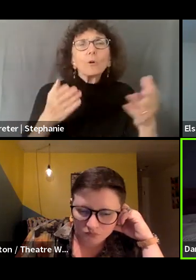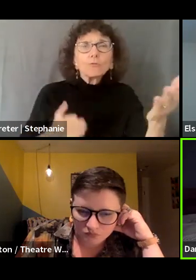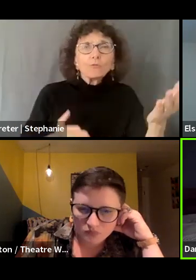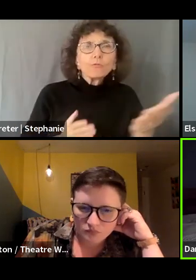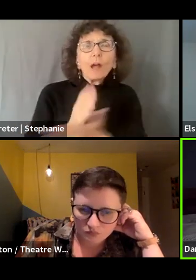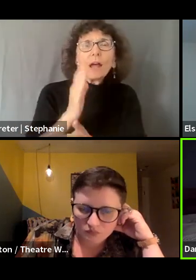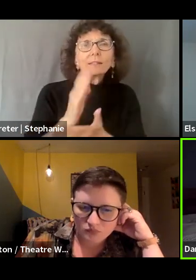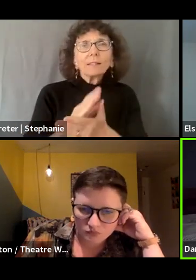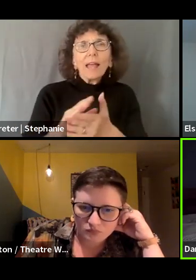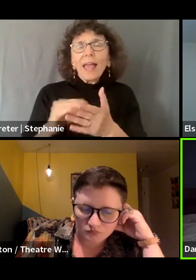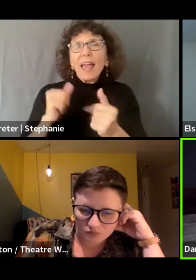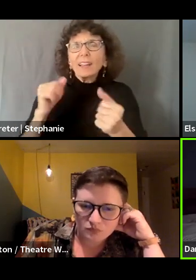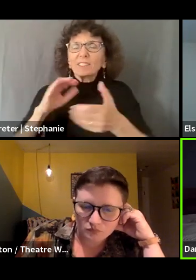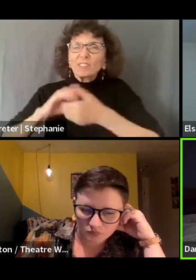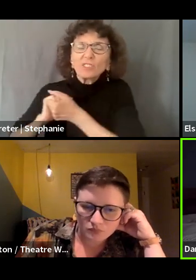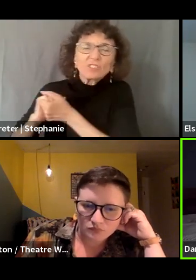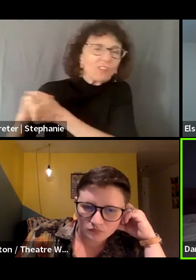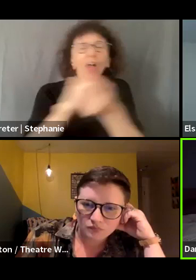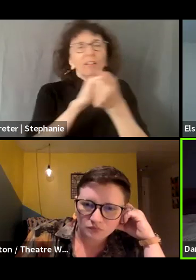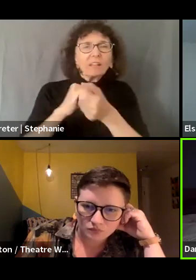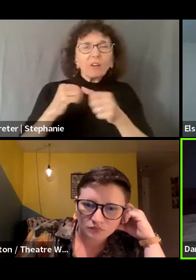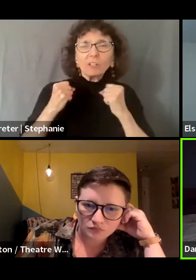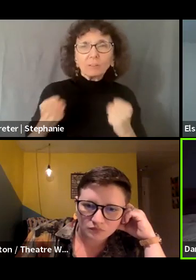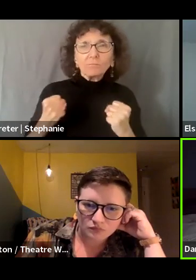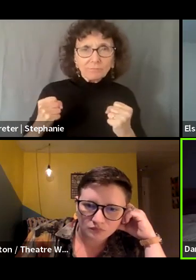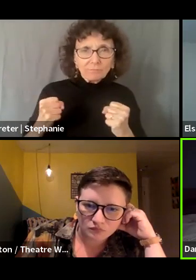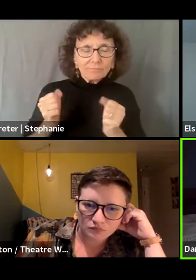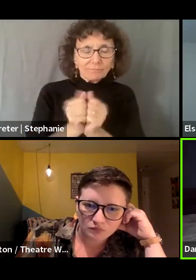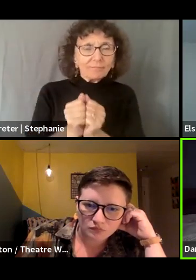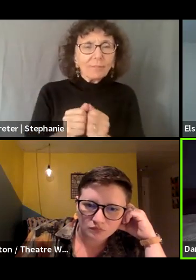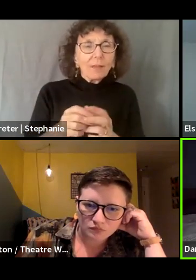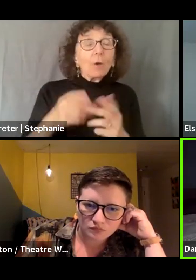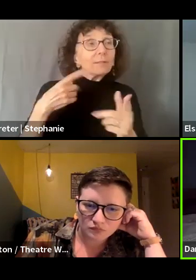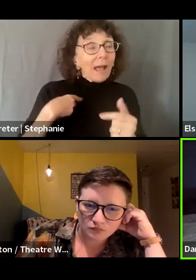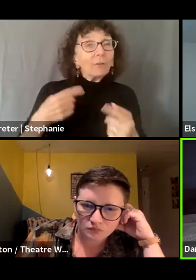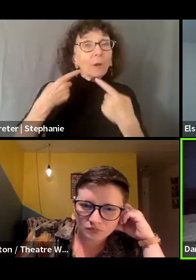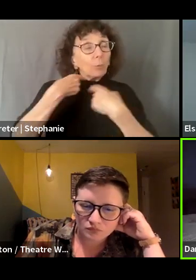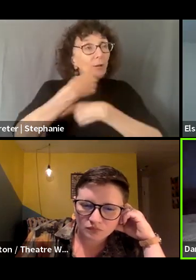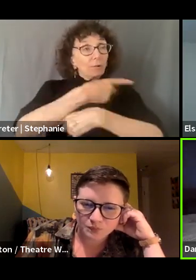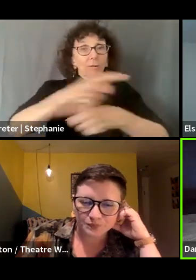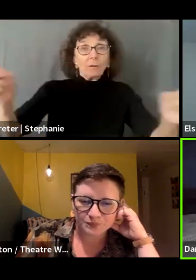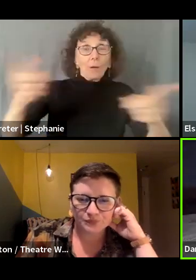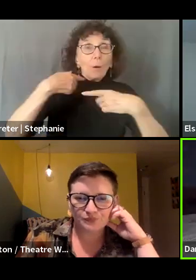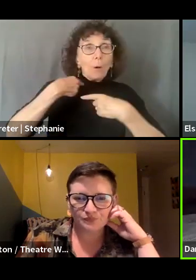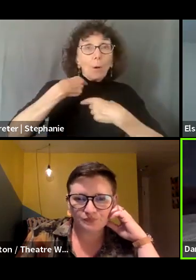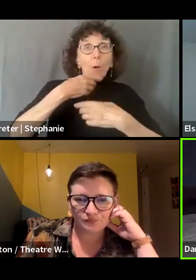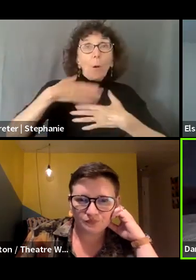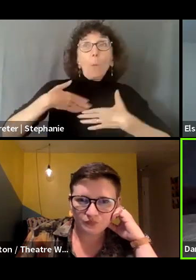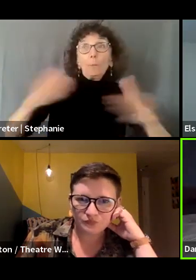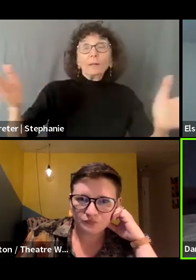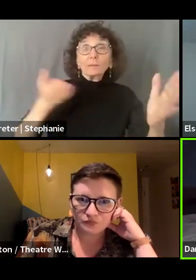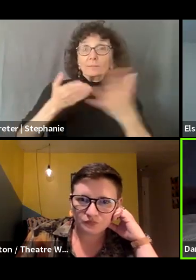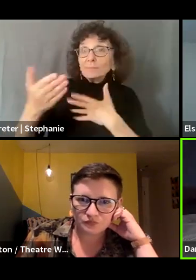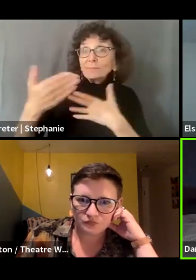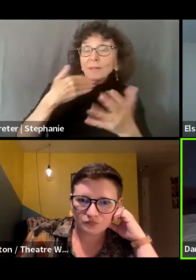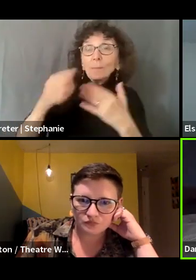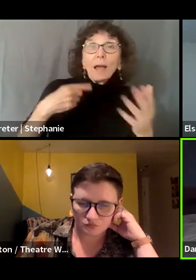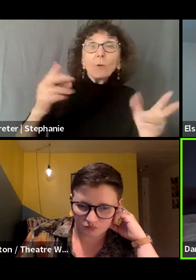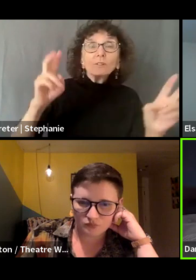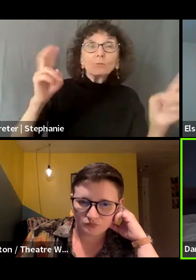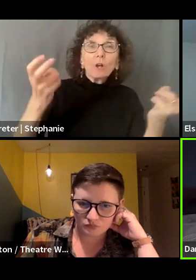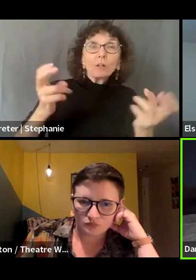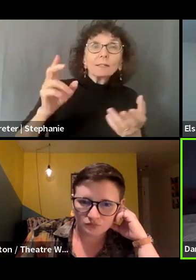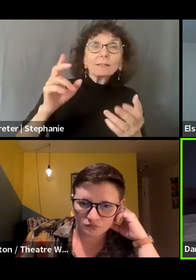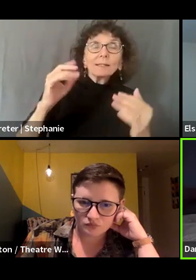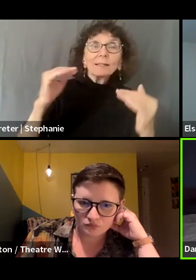Part of what's been really interesting is, as we start to talk more and more publicly and teach more publicly about, um, democratic management, one of the